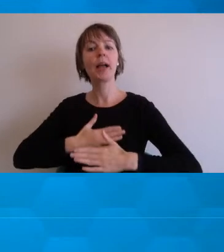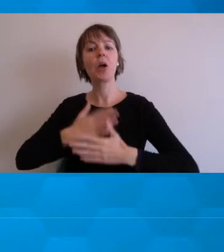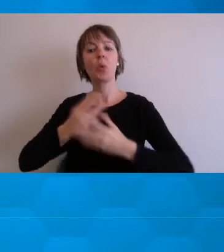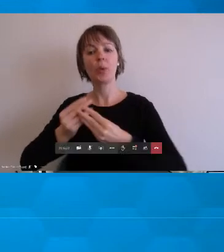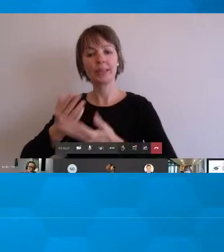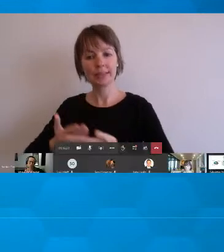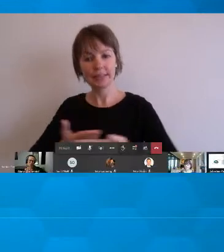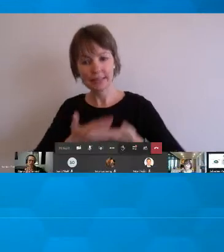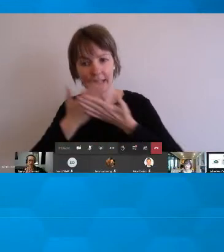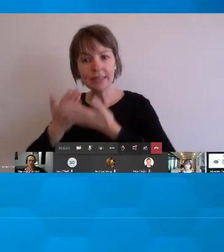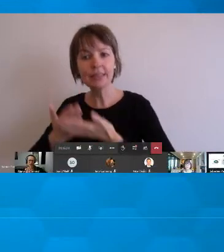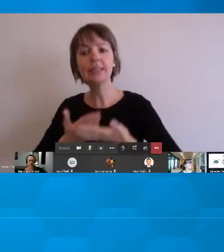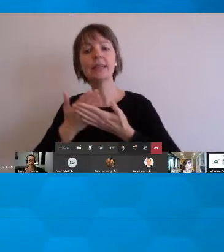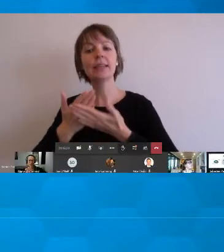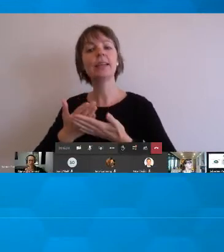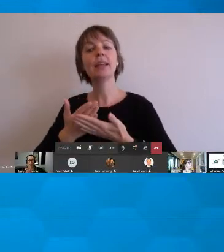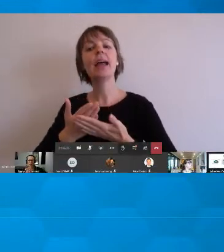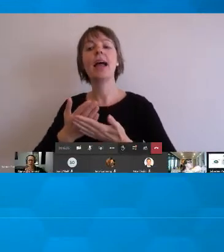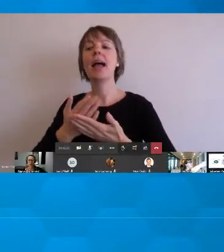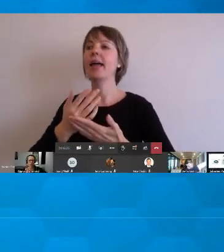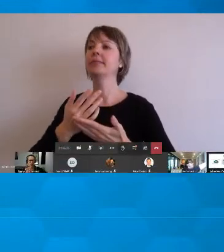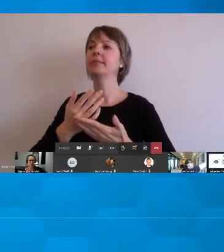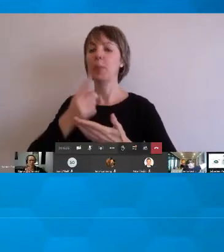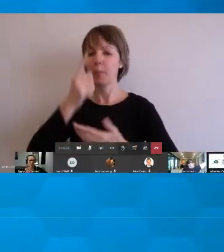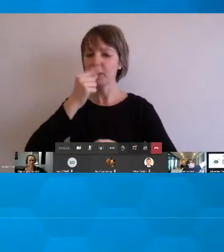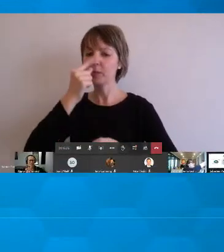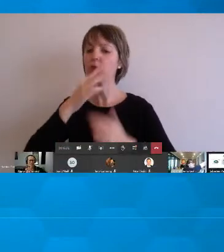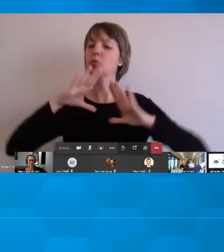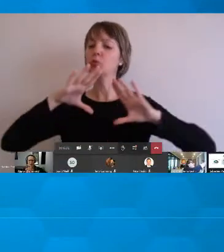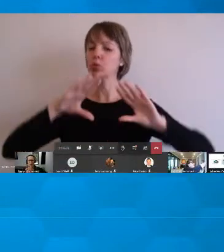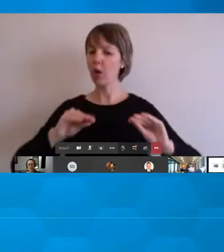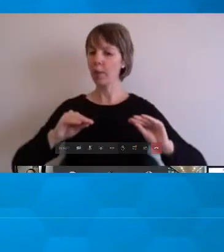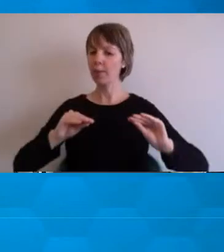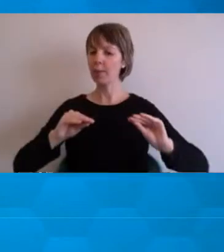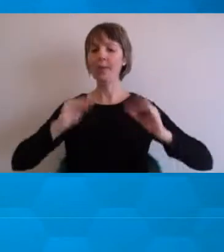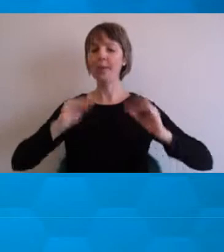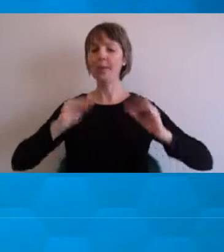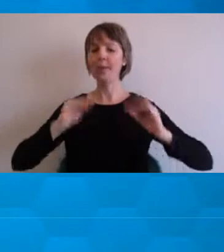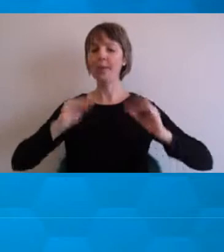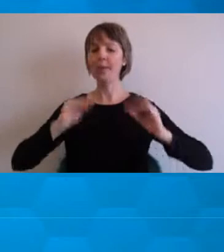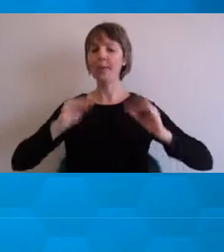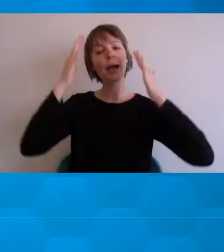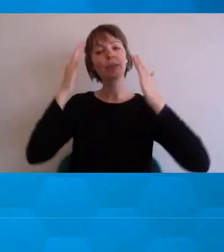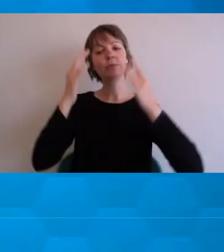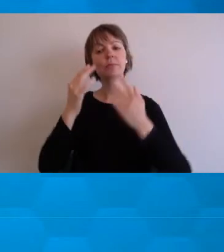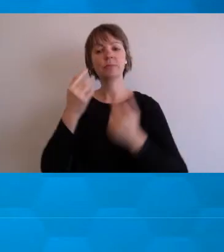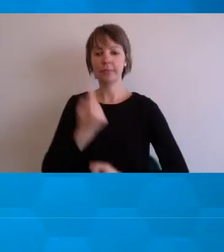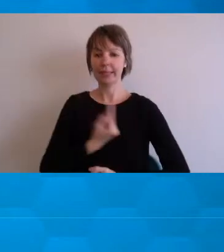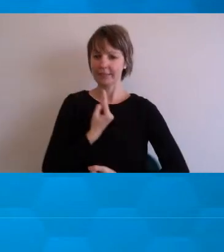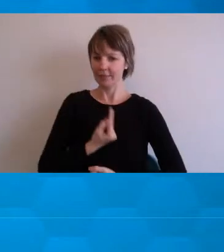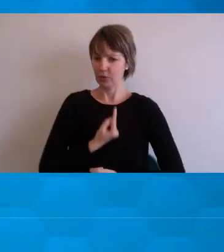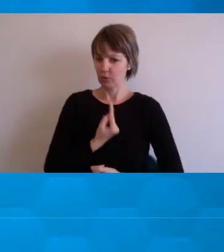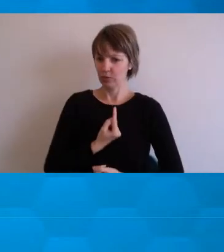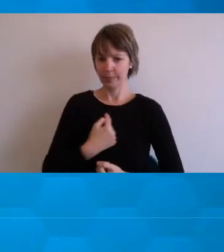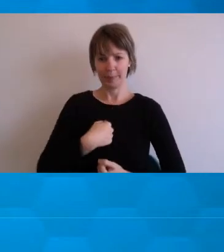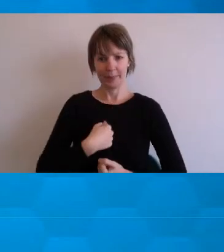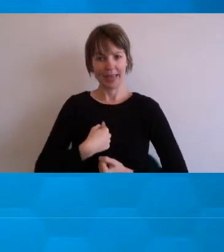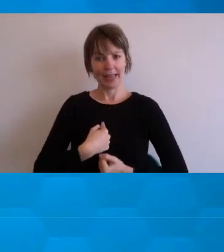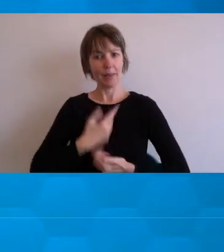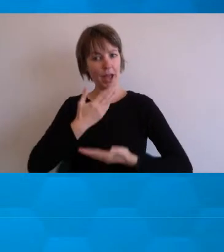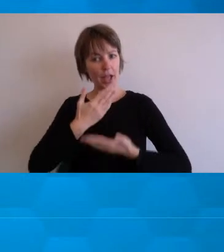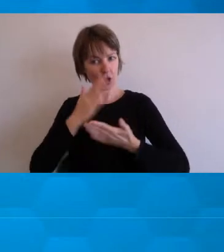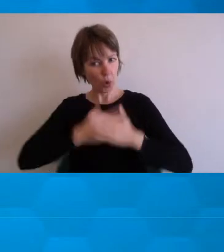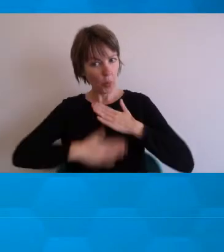on and pause and think about whether or not, on an individual level, we are actually coping with our study.